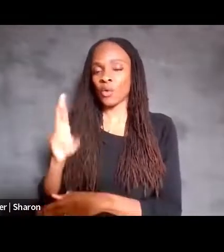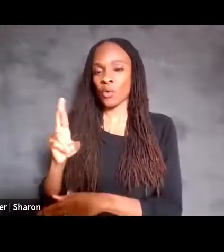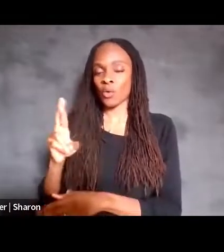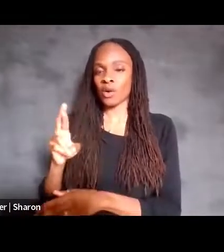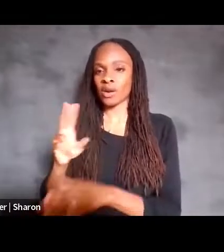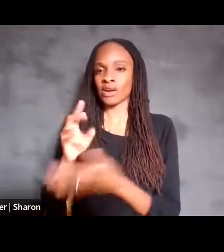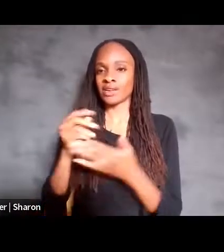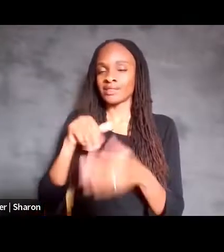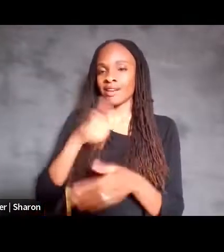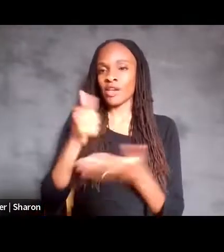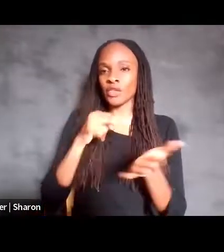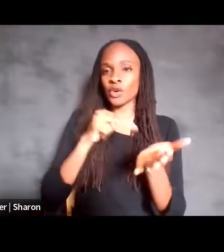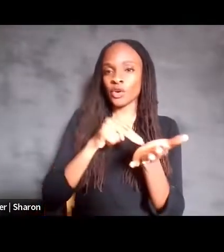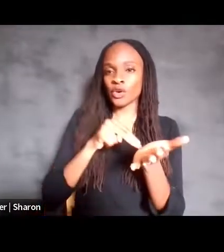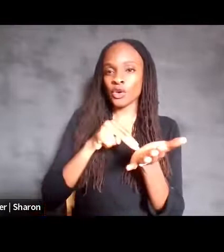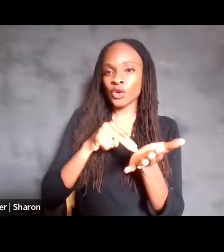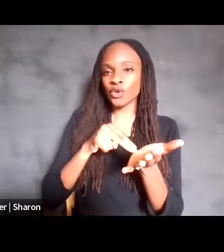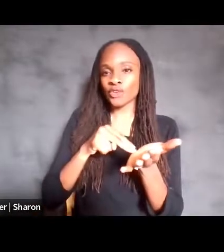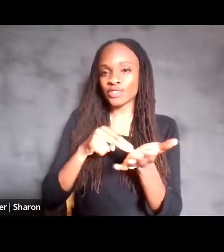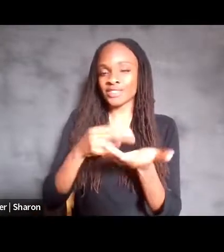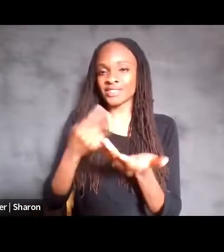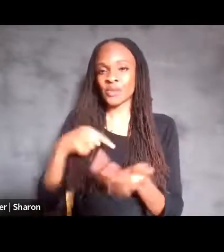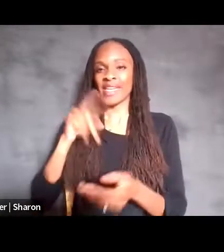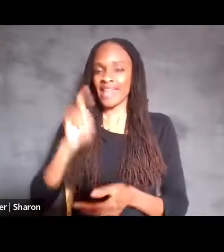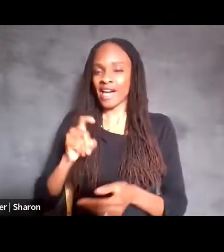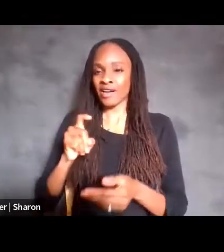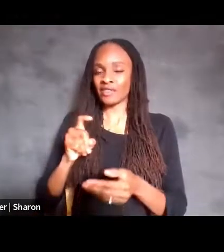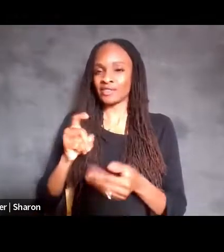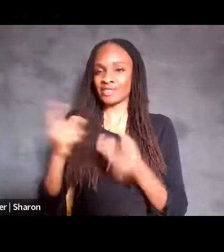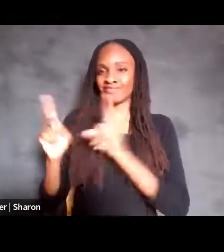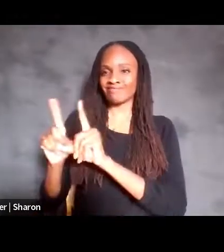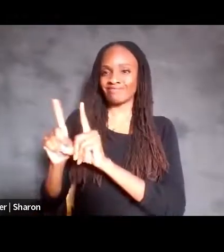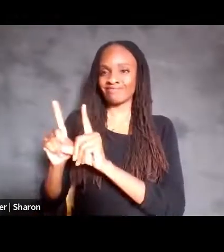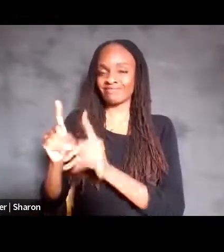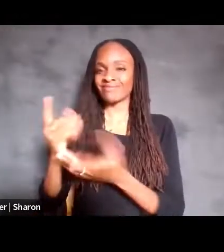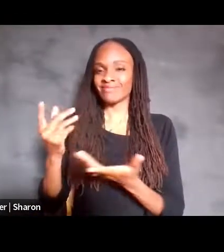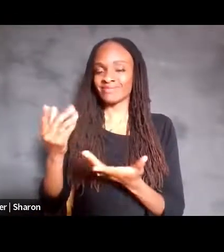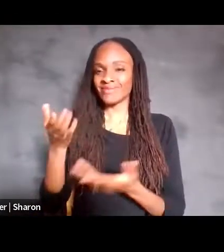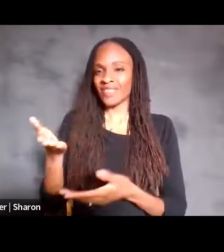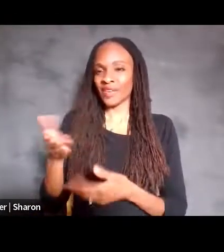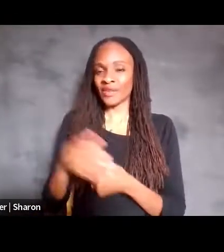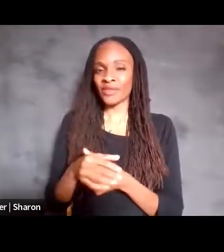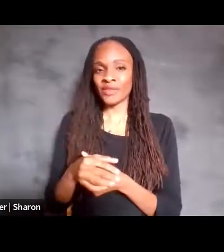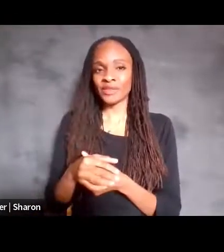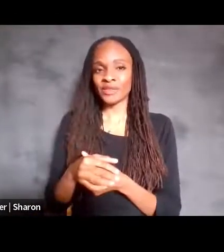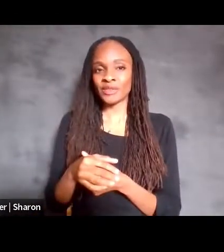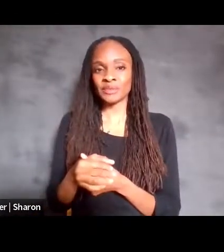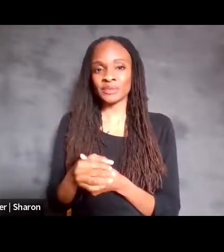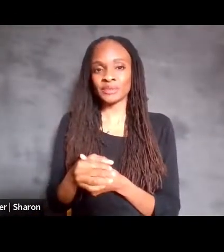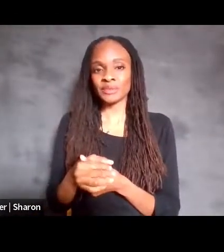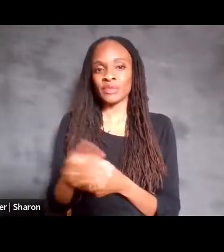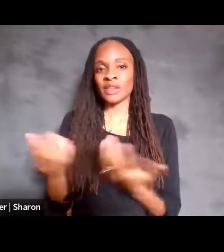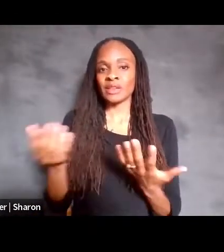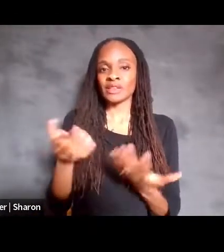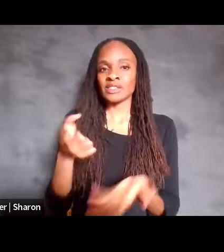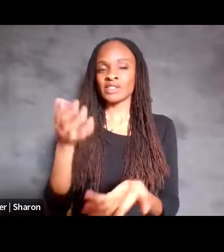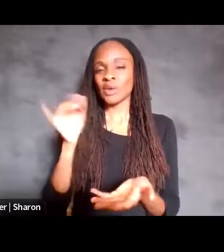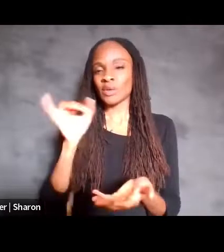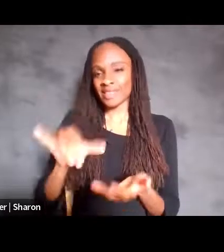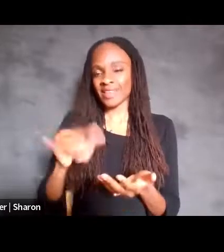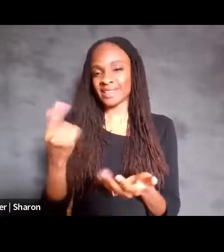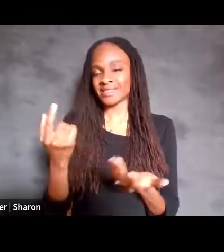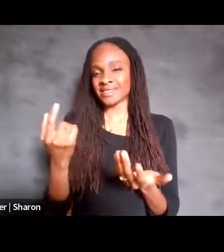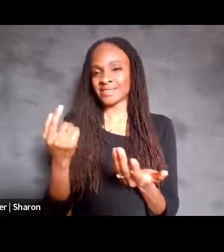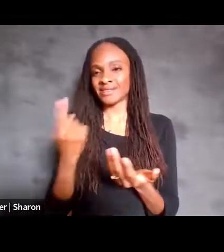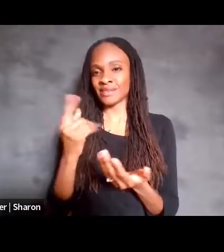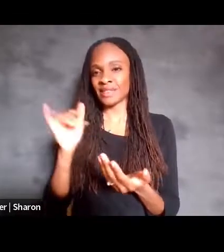be there. So that's something that is to do with what Max was talking about with the connection and